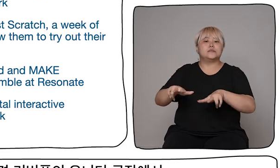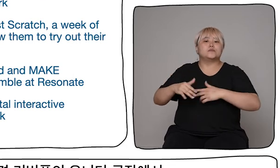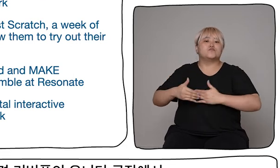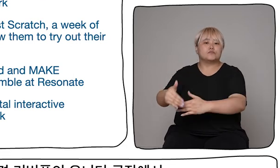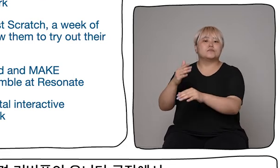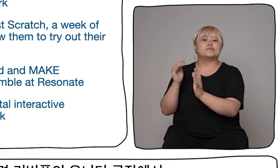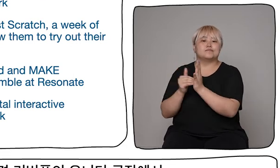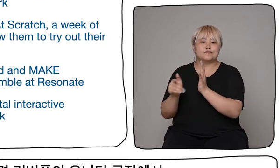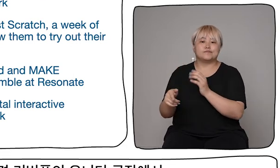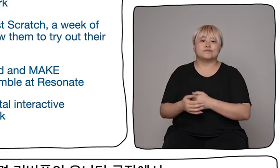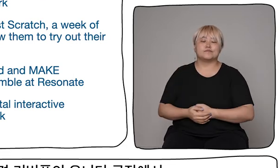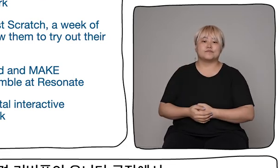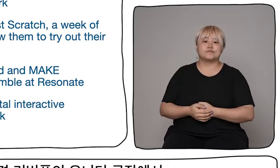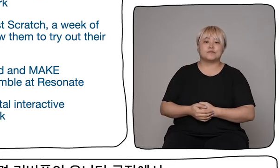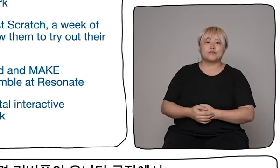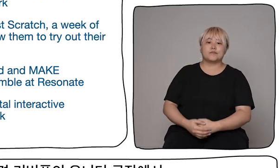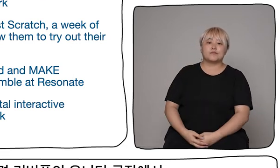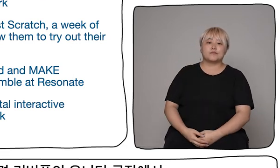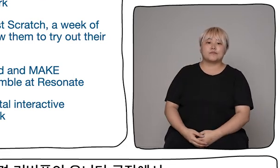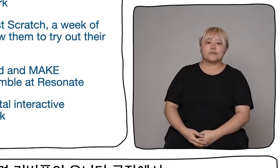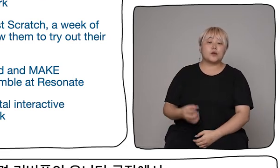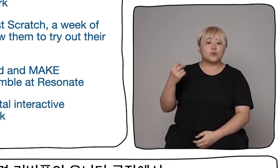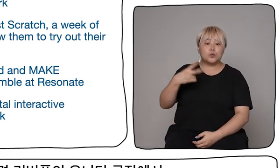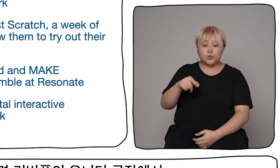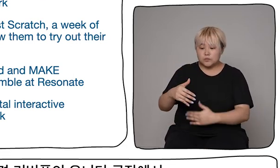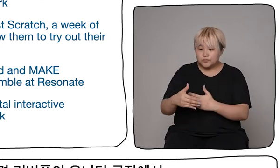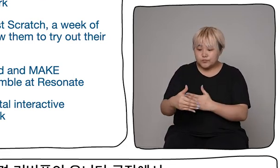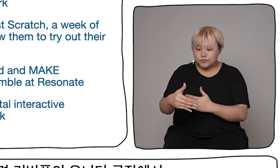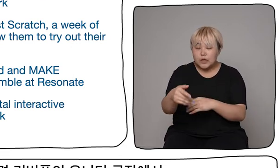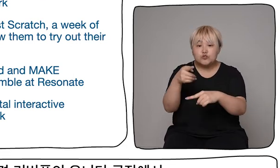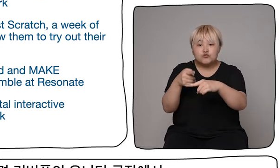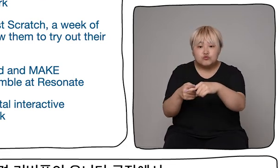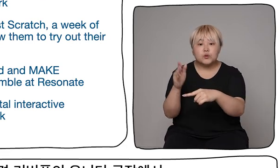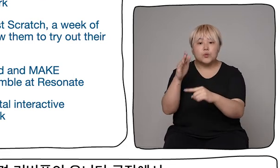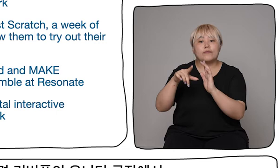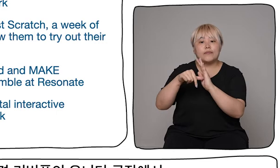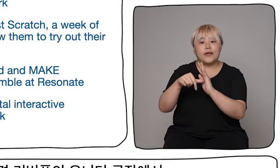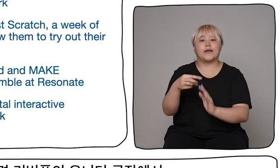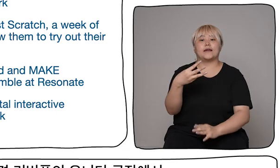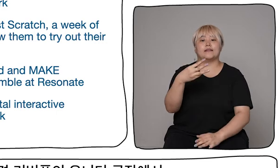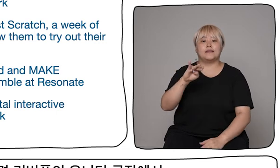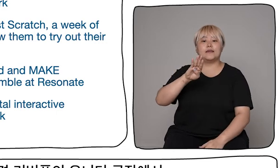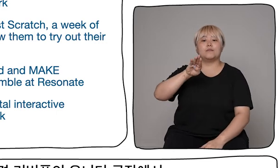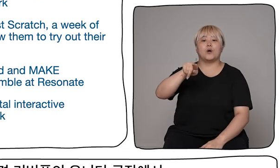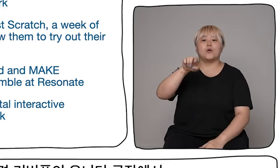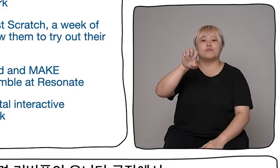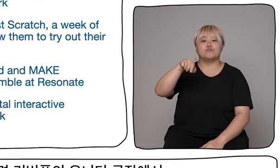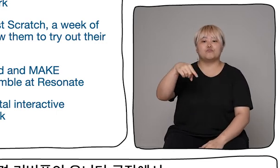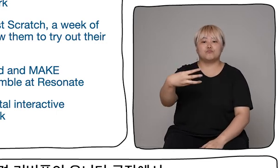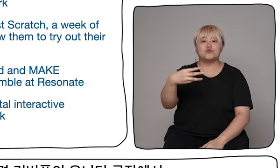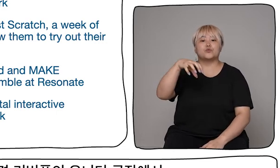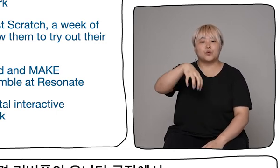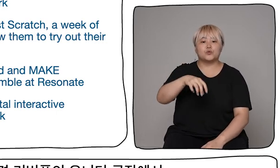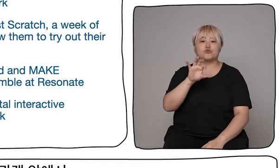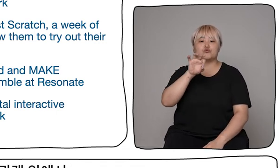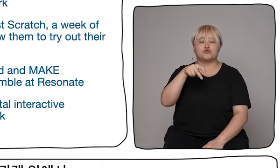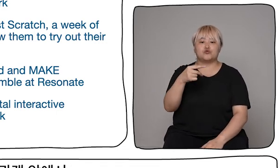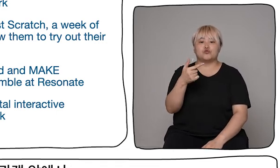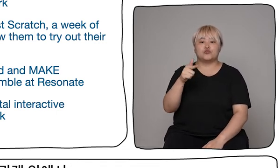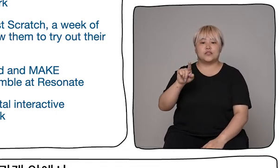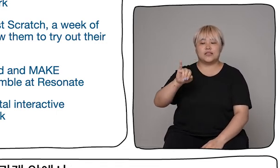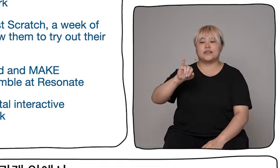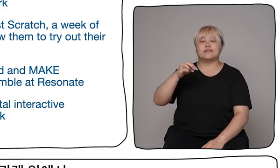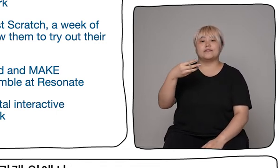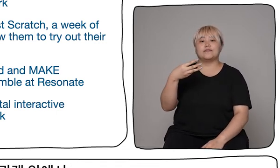halfway through this development process, they take part in Dada Fest Scratch, which is a week of performances at the Unity Theatre in Liverpool that